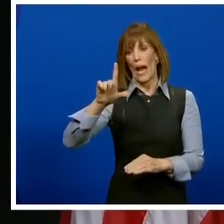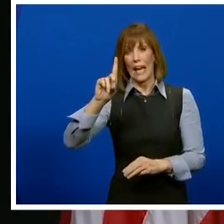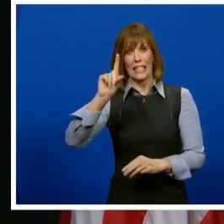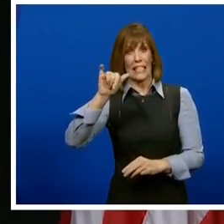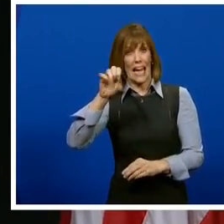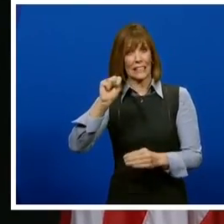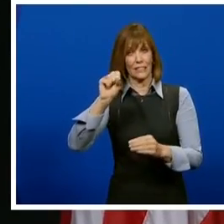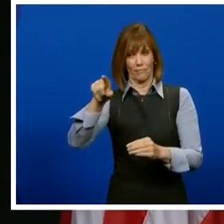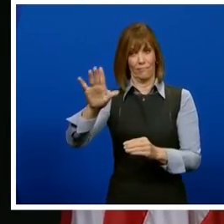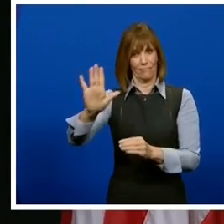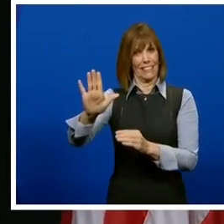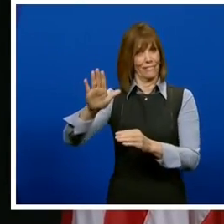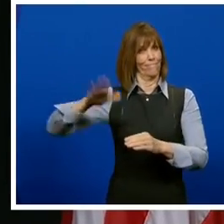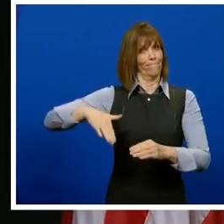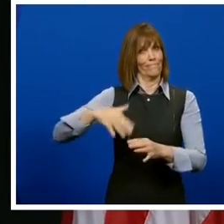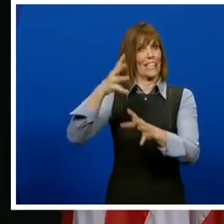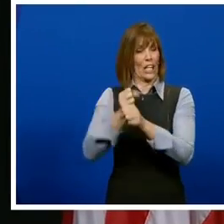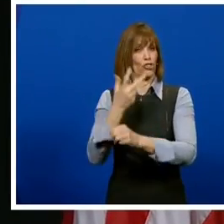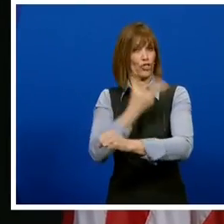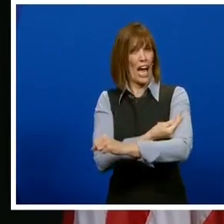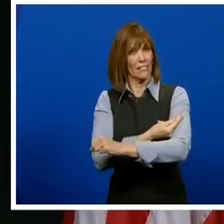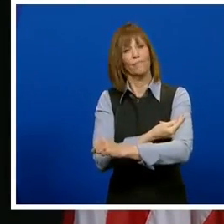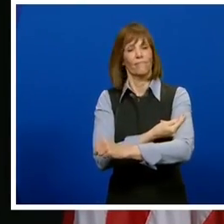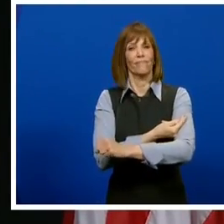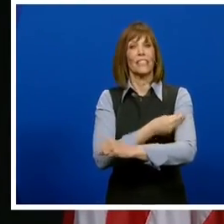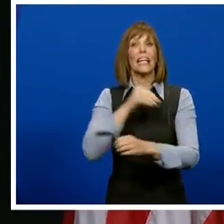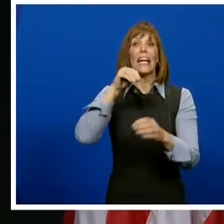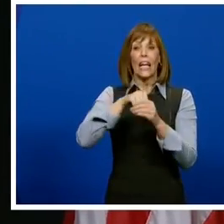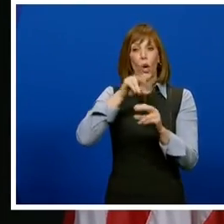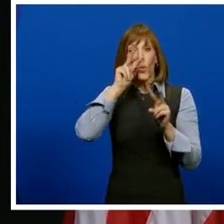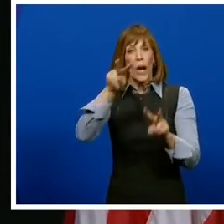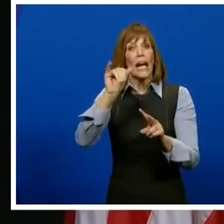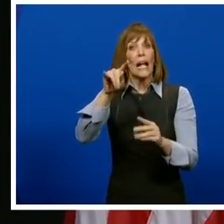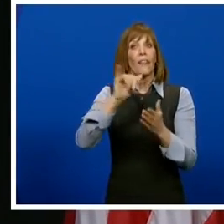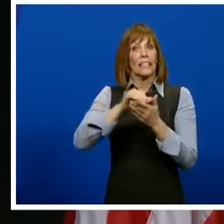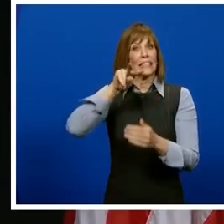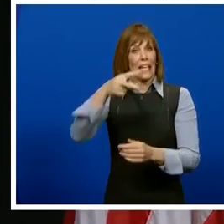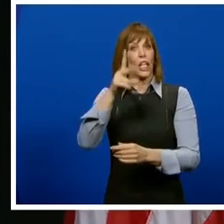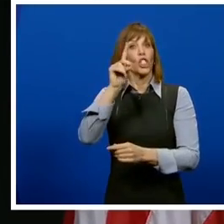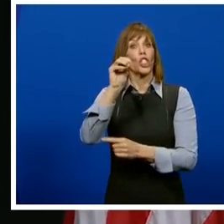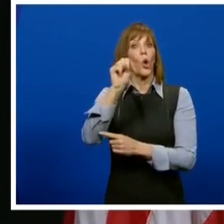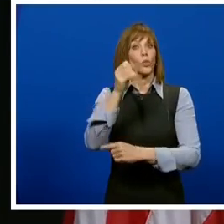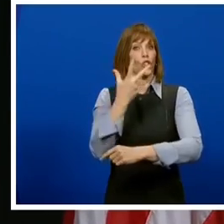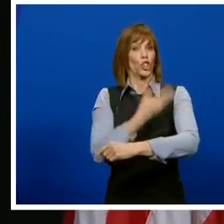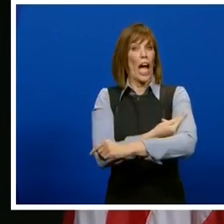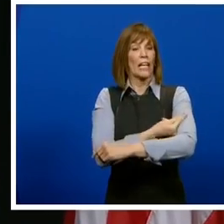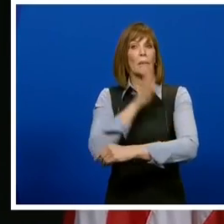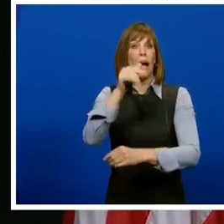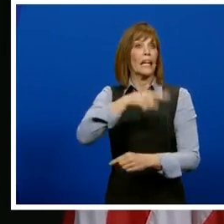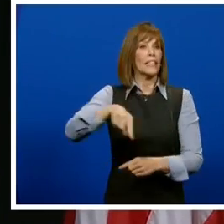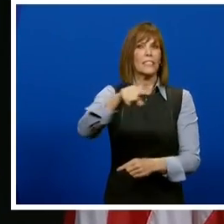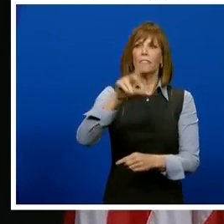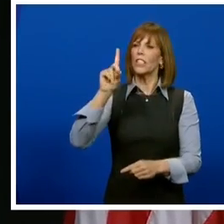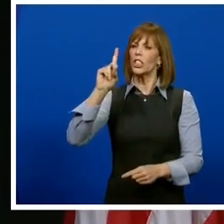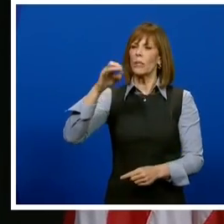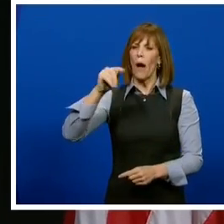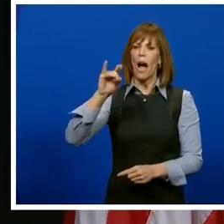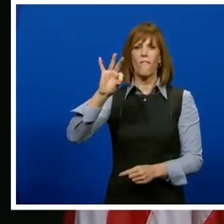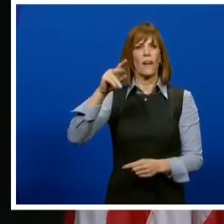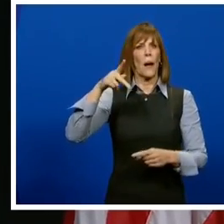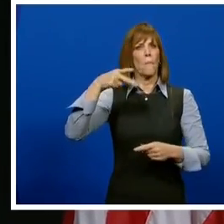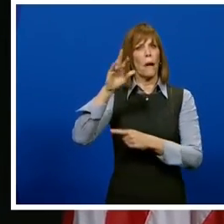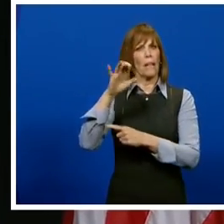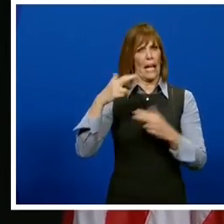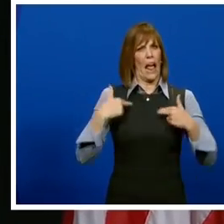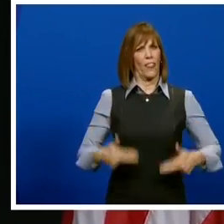since they had their first shot. In reviewing boost doses or second doses by vaccine provider, the Department of Public Health has